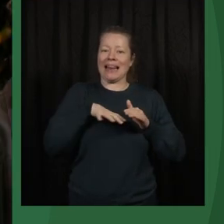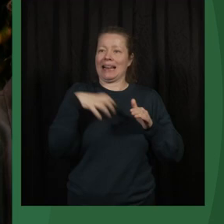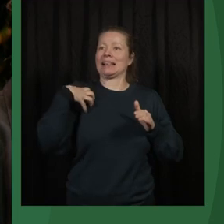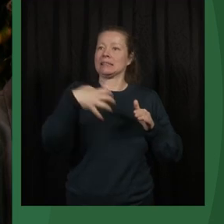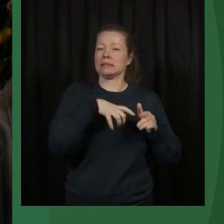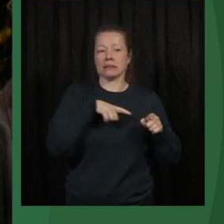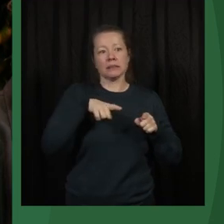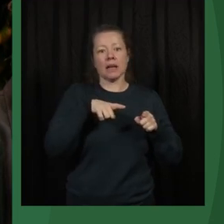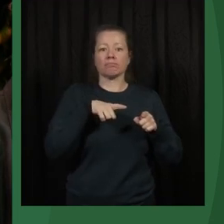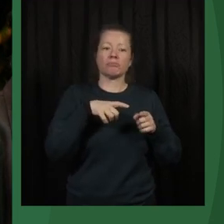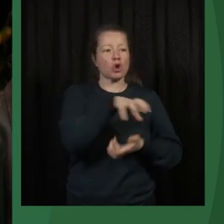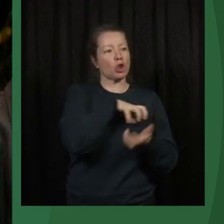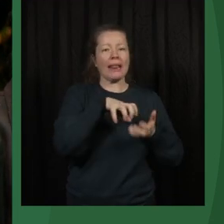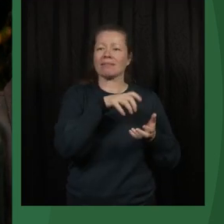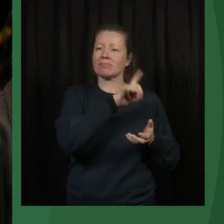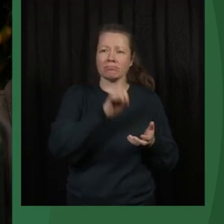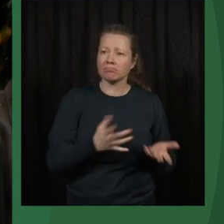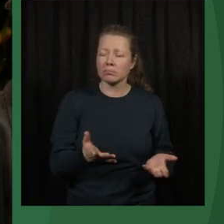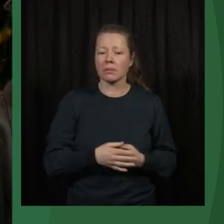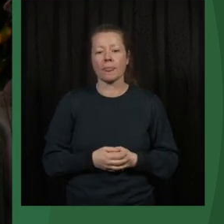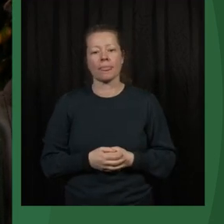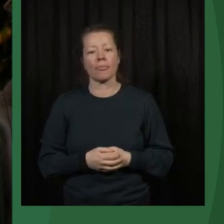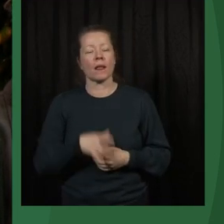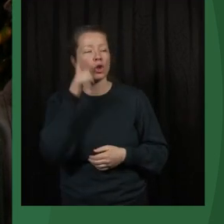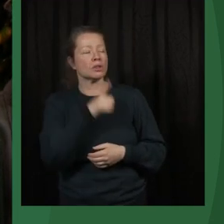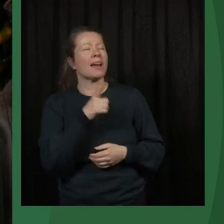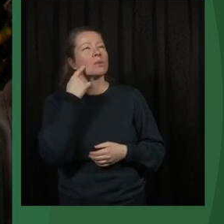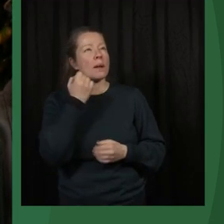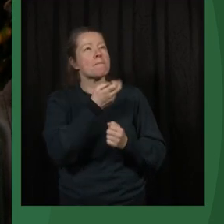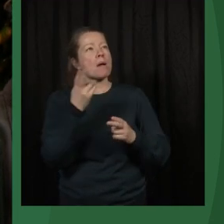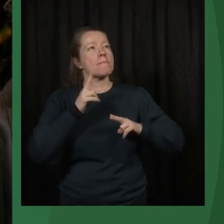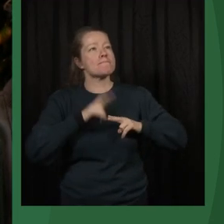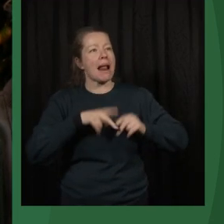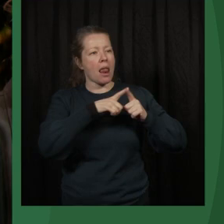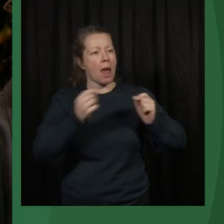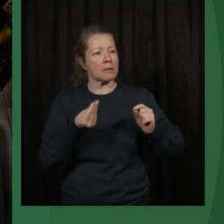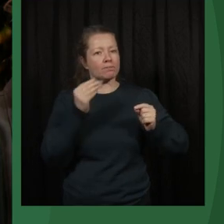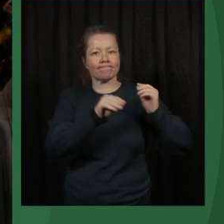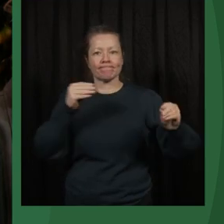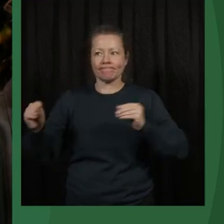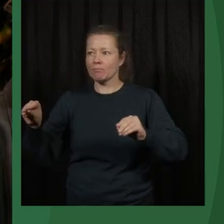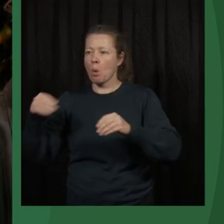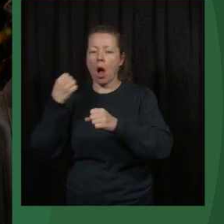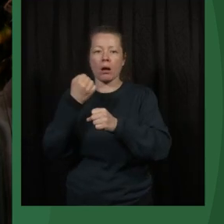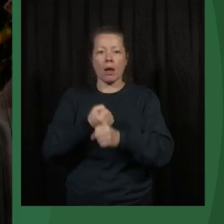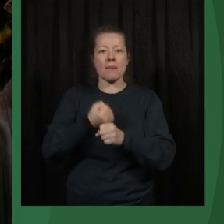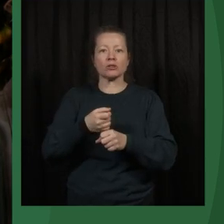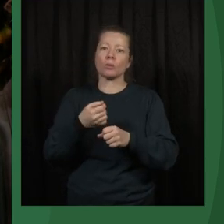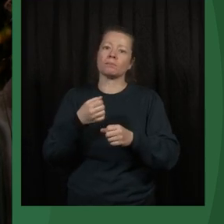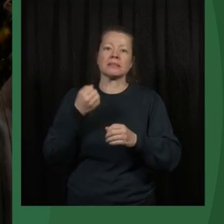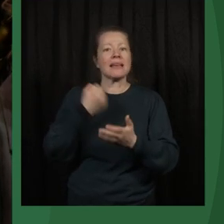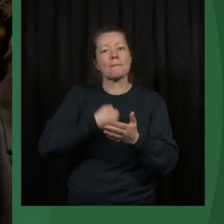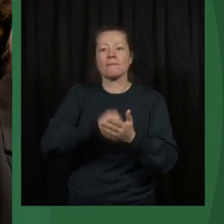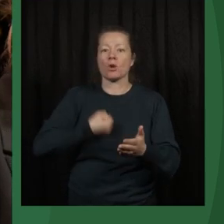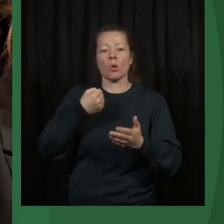So I think there are a lot of labels attached to work that's done to reinforce democracy and civic